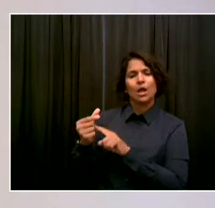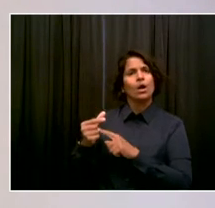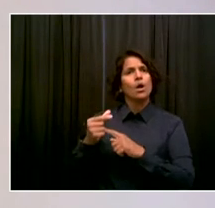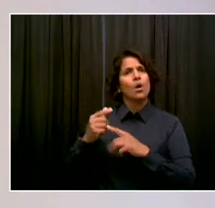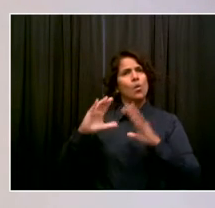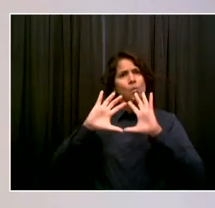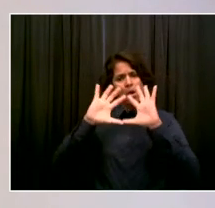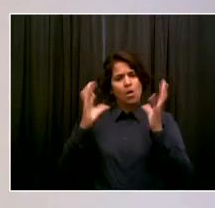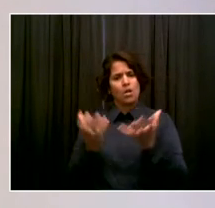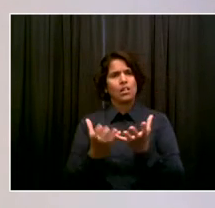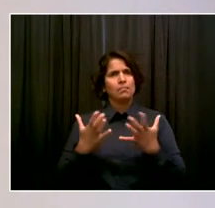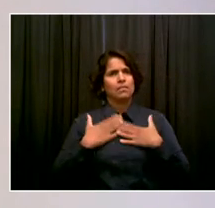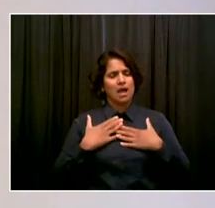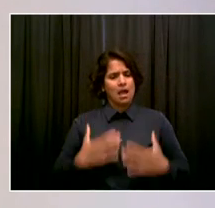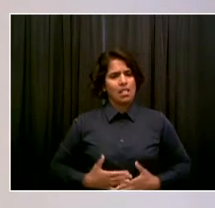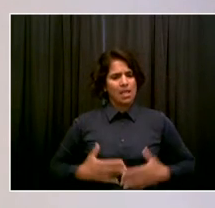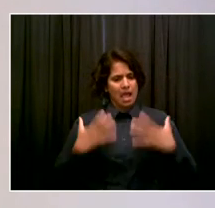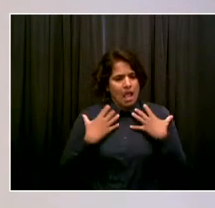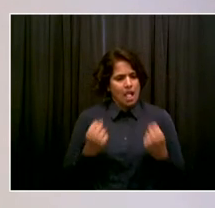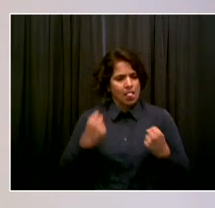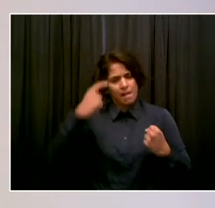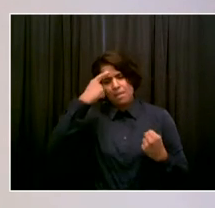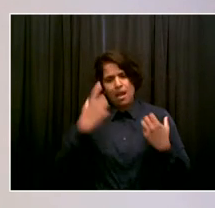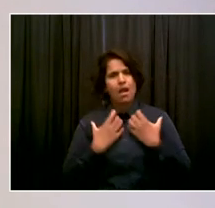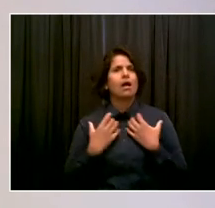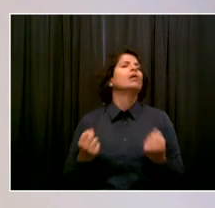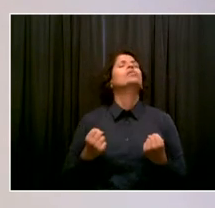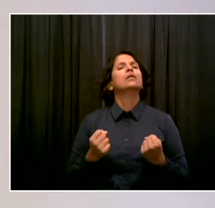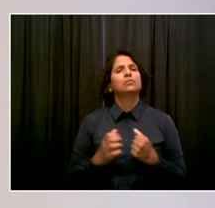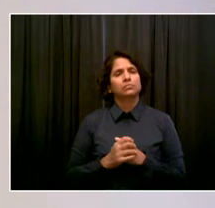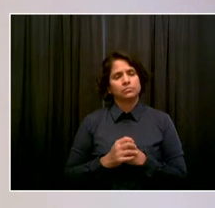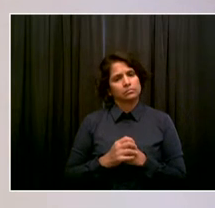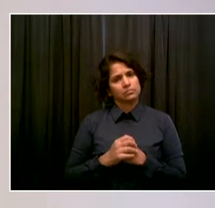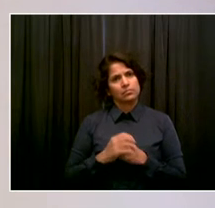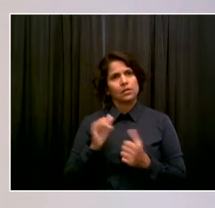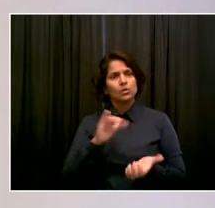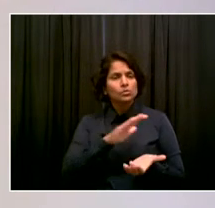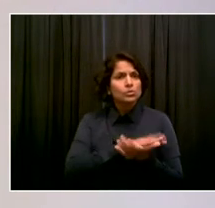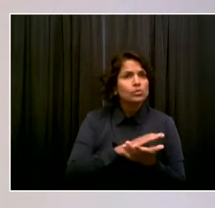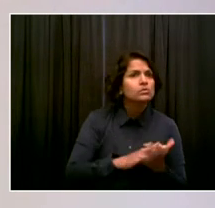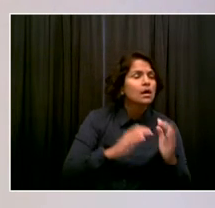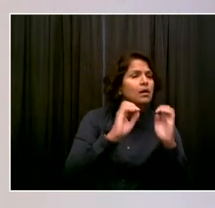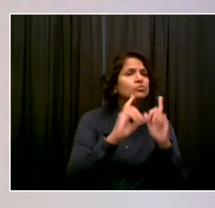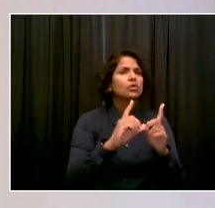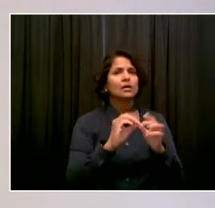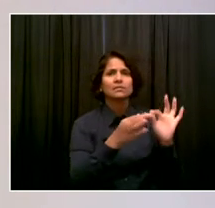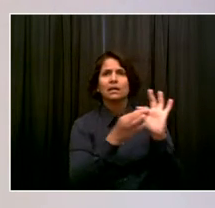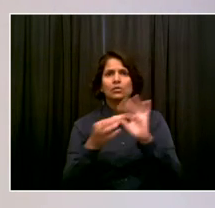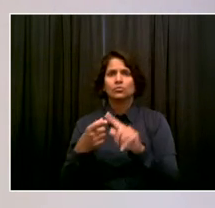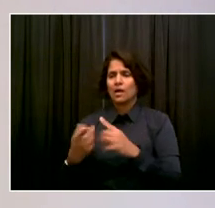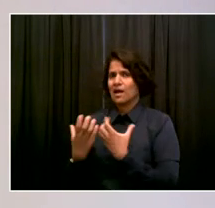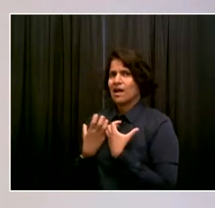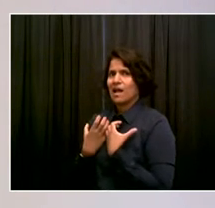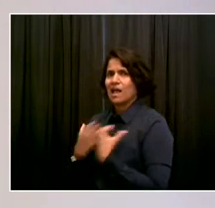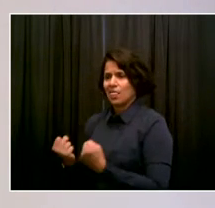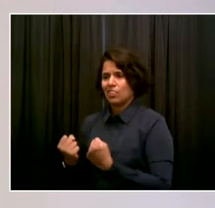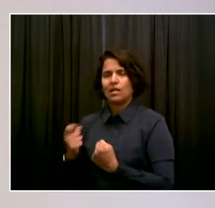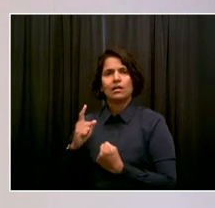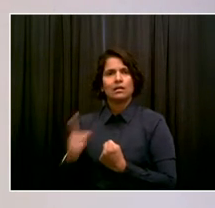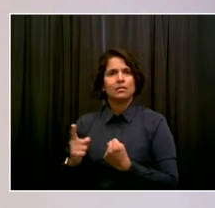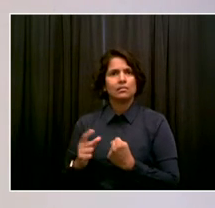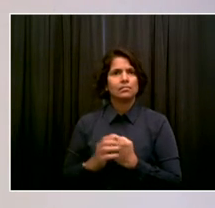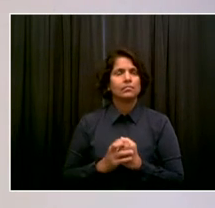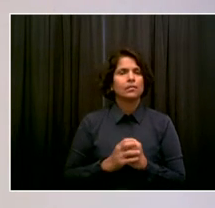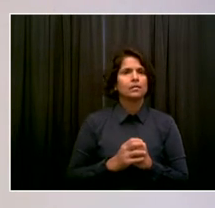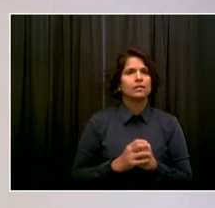and education and their link to health, which is about much more than the absence of disease. It's about not just physical